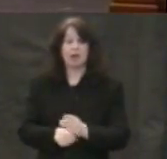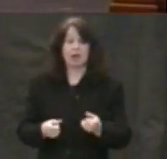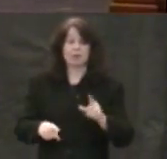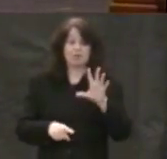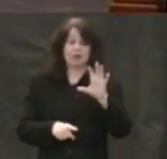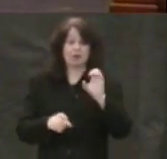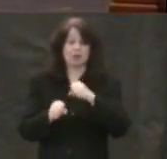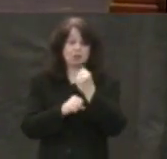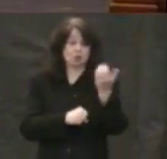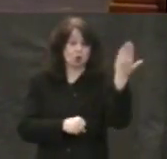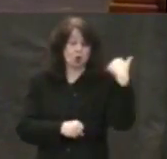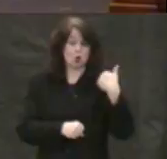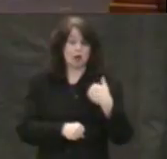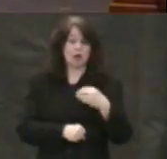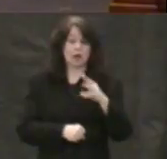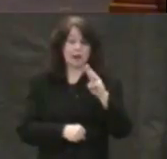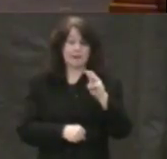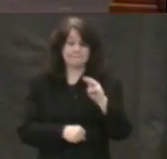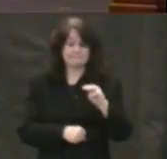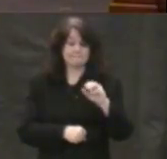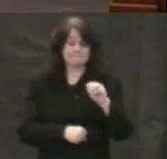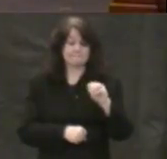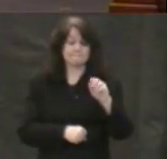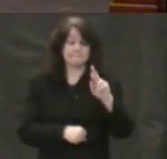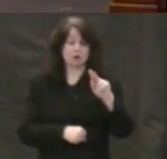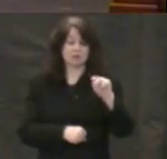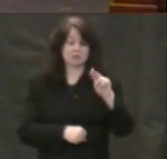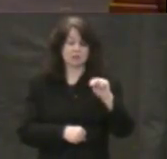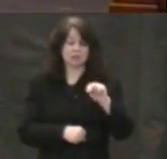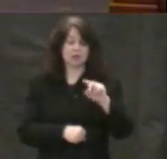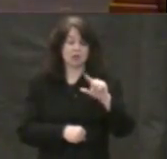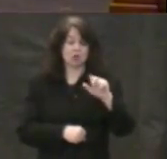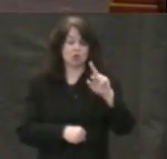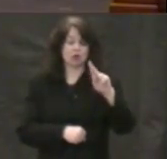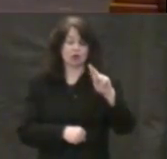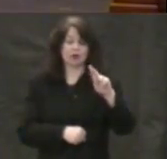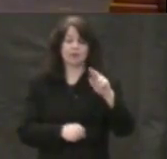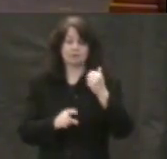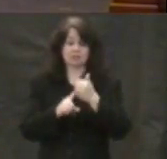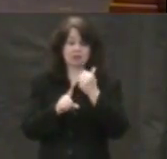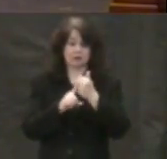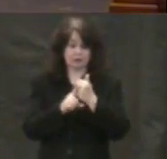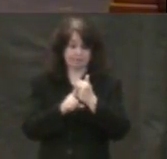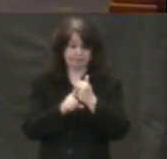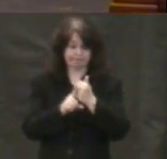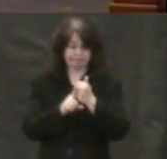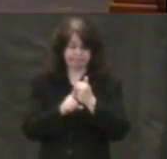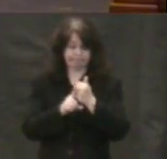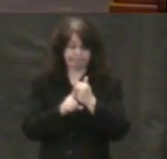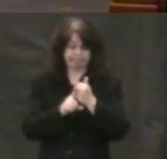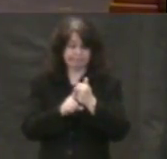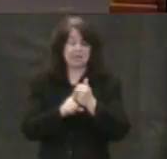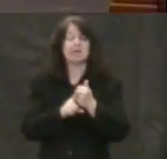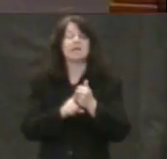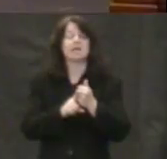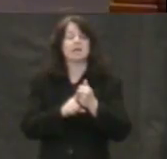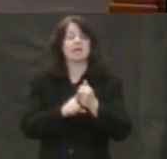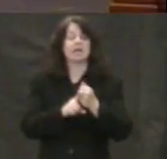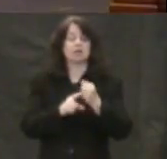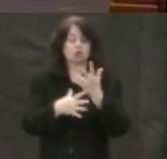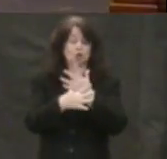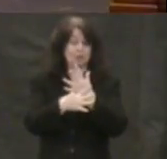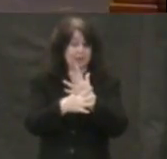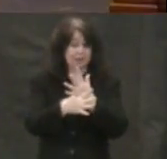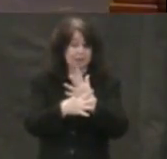this year, Martin Luther tacked his 95 theses to the castle church door in Wittenberg, Germany.